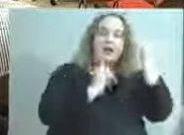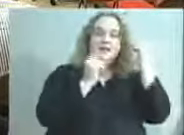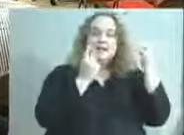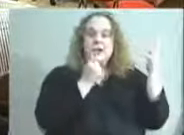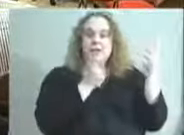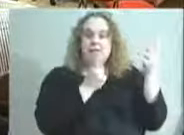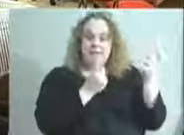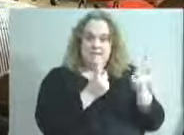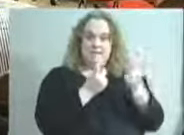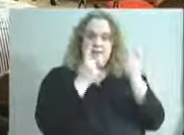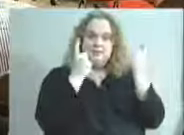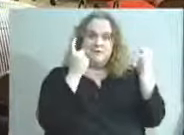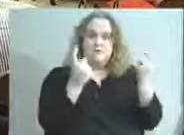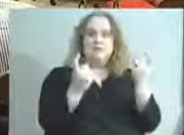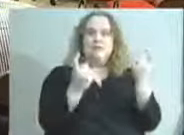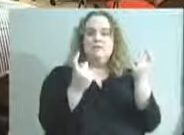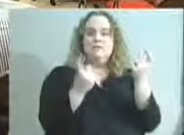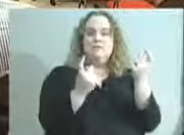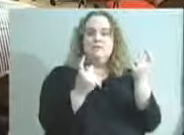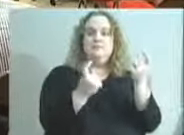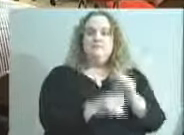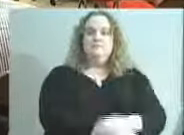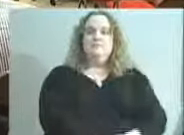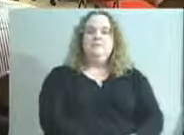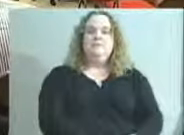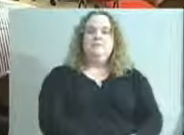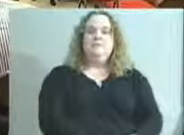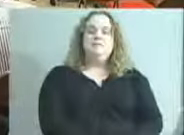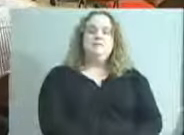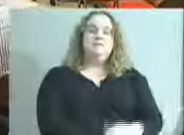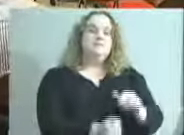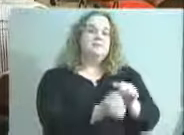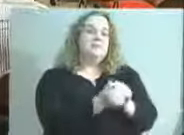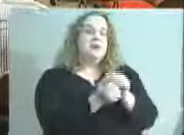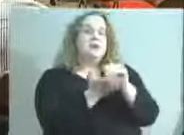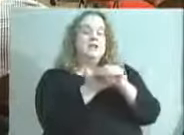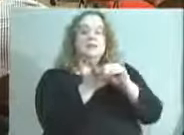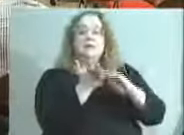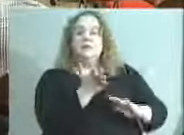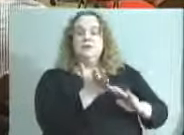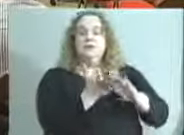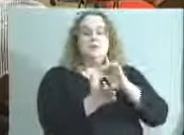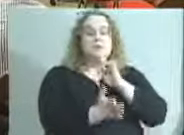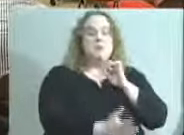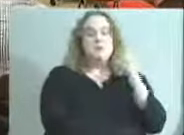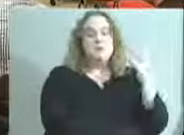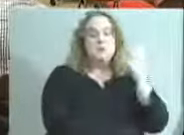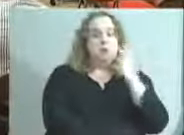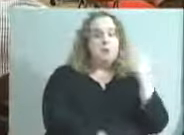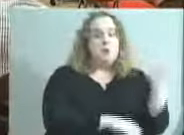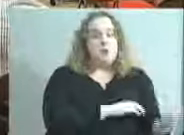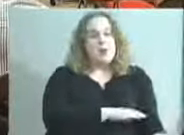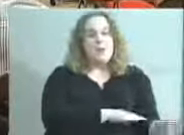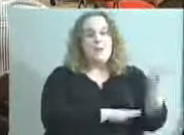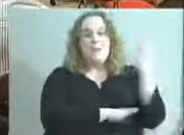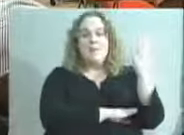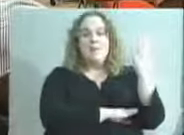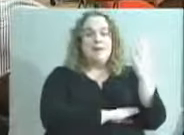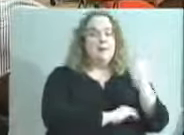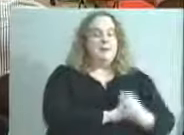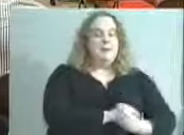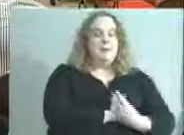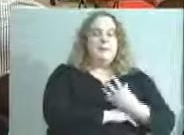with the students was phenomenal. The morning session was phenomenal.